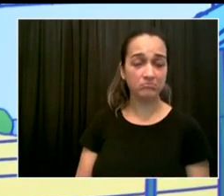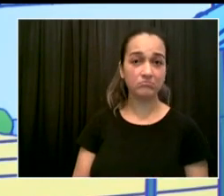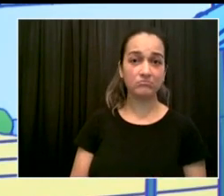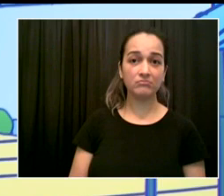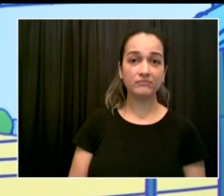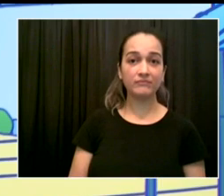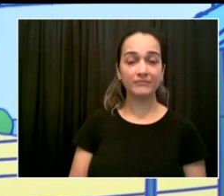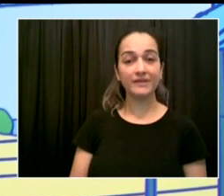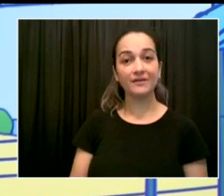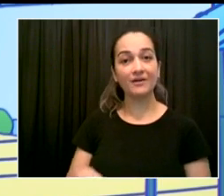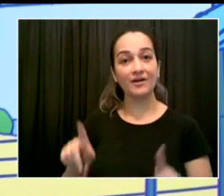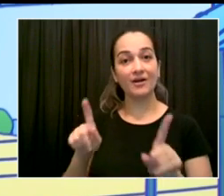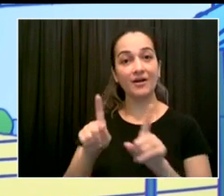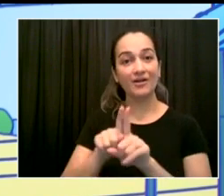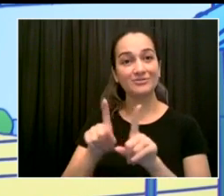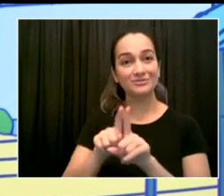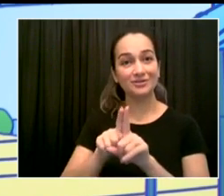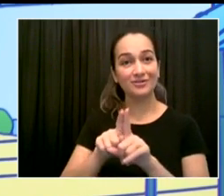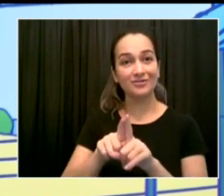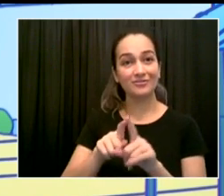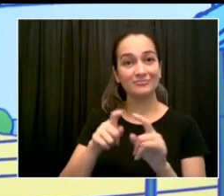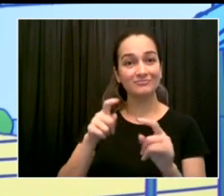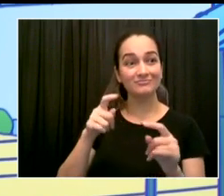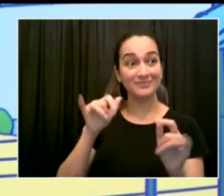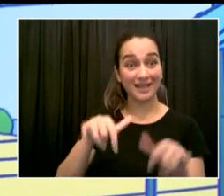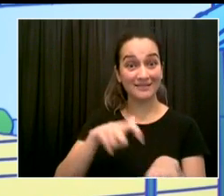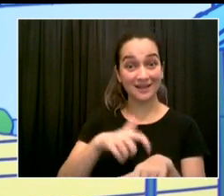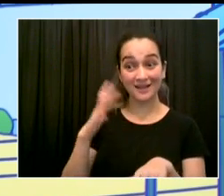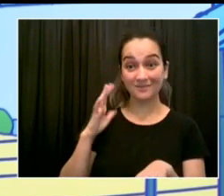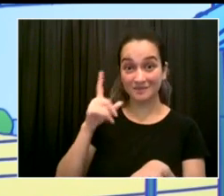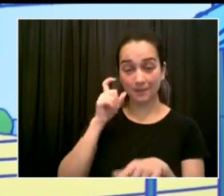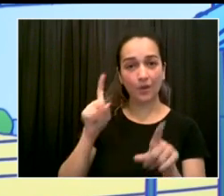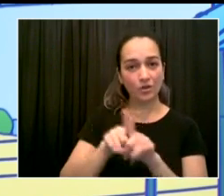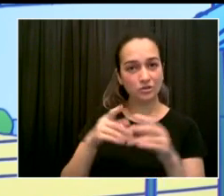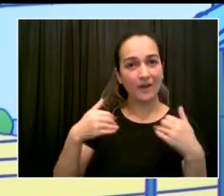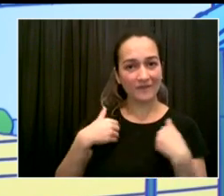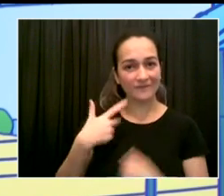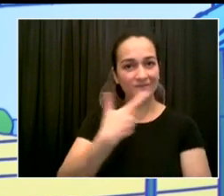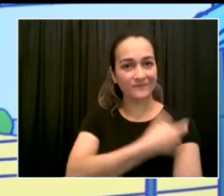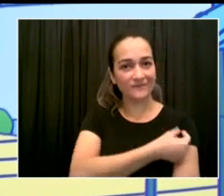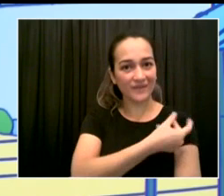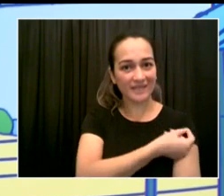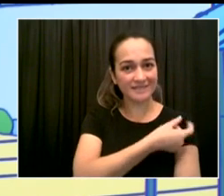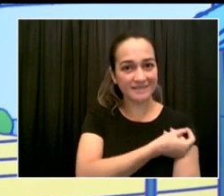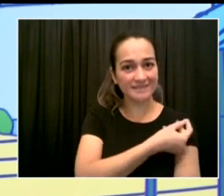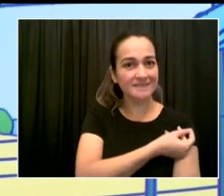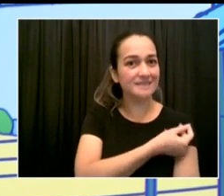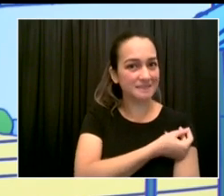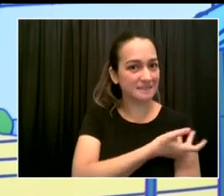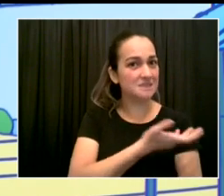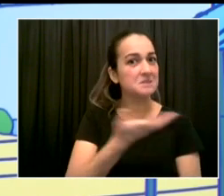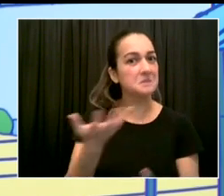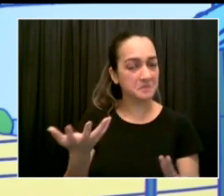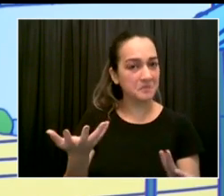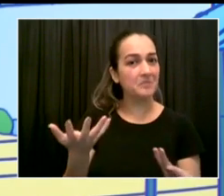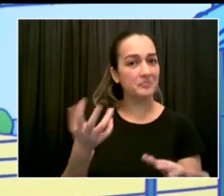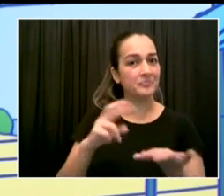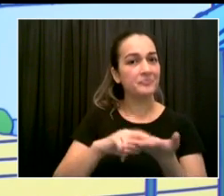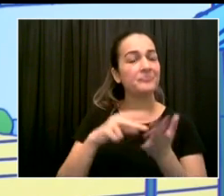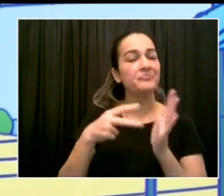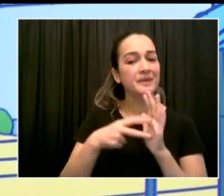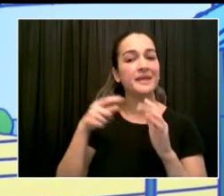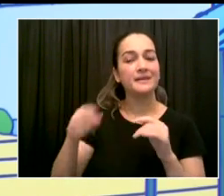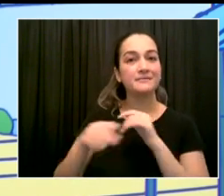of adults and young people. We're obviously going to have the new vaccination mandate in place for our schools. Here's the bottom line.